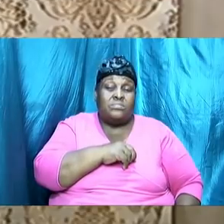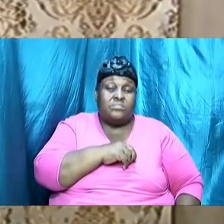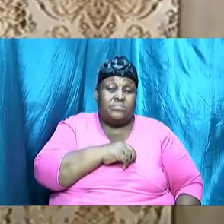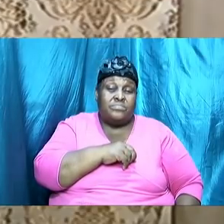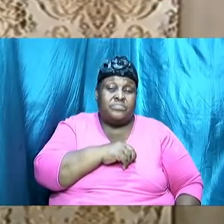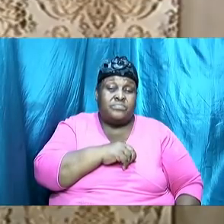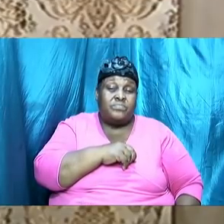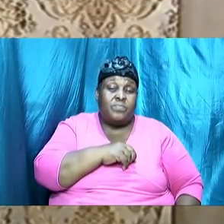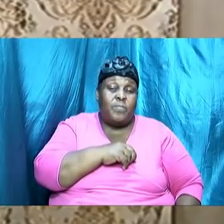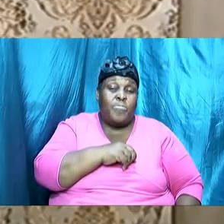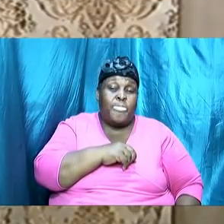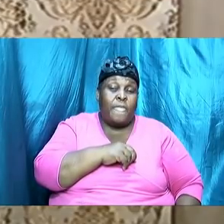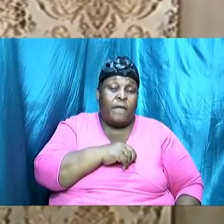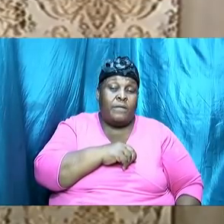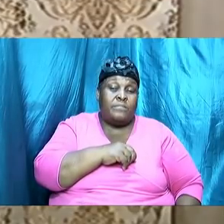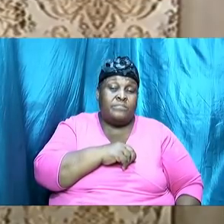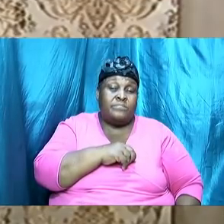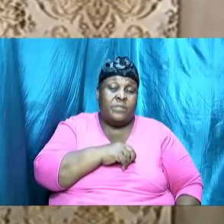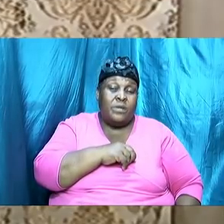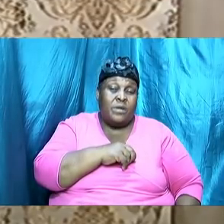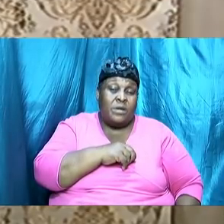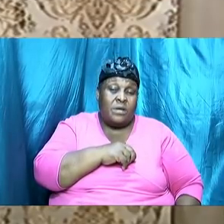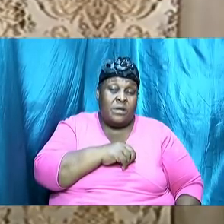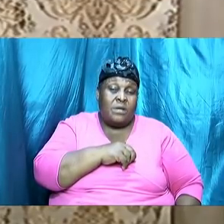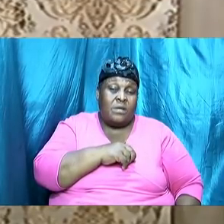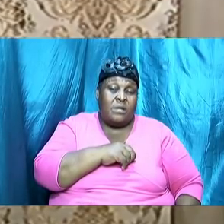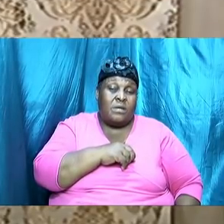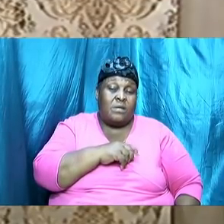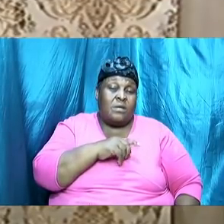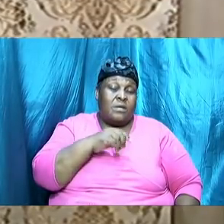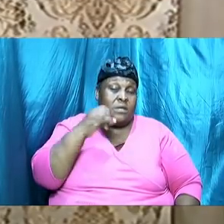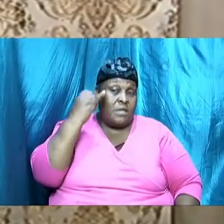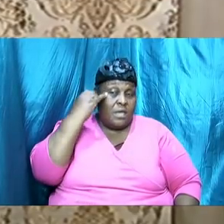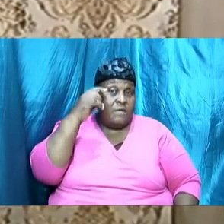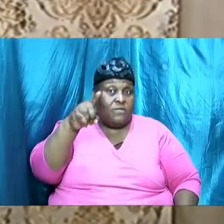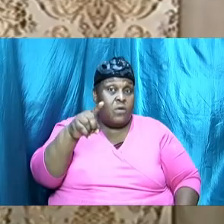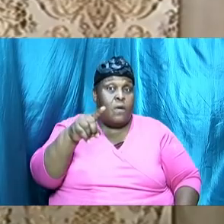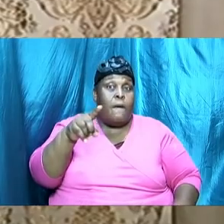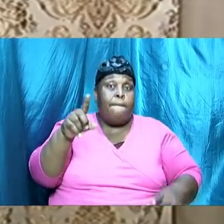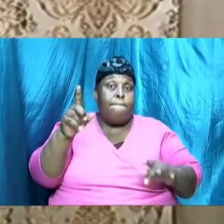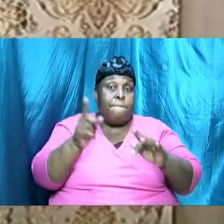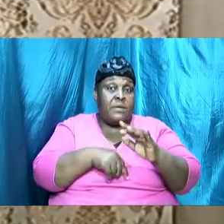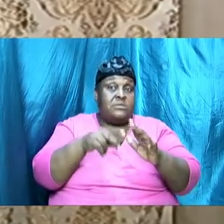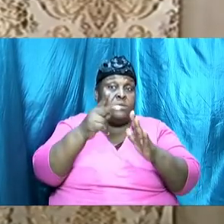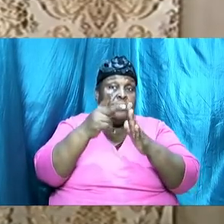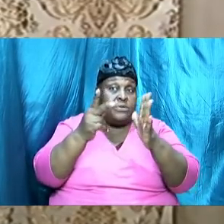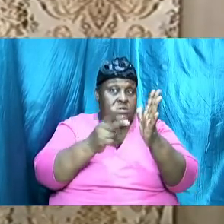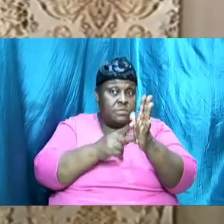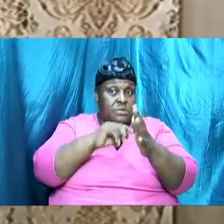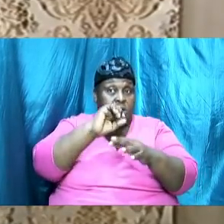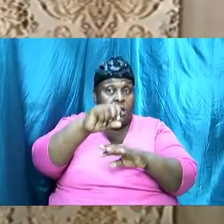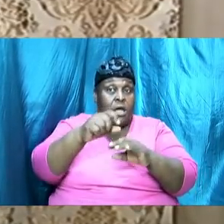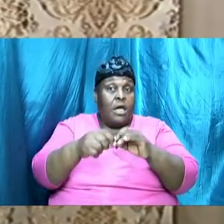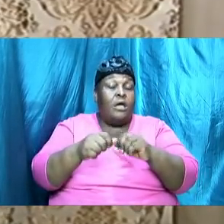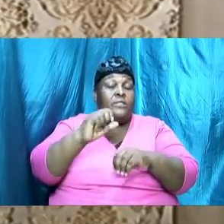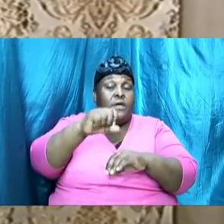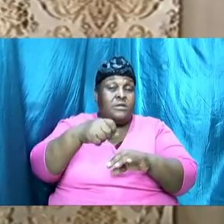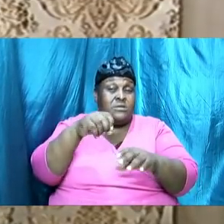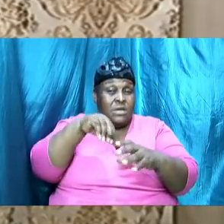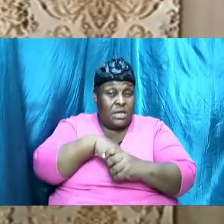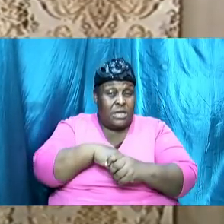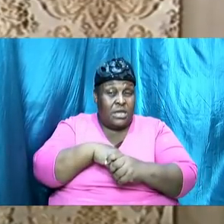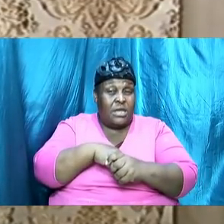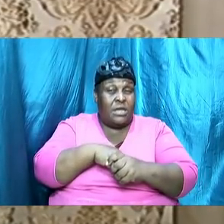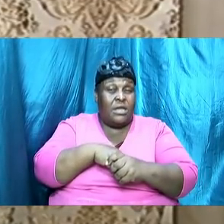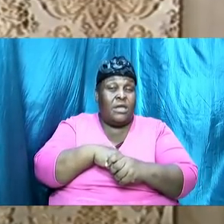this Bible study I'm talking about missing the principle that have been established from the time that relationship